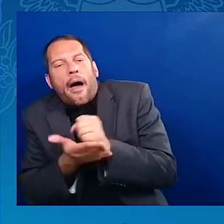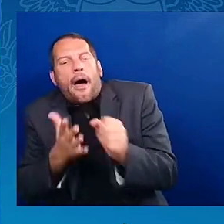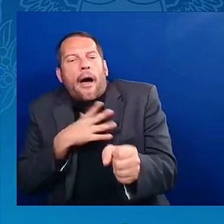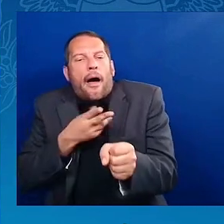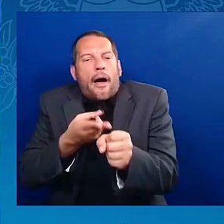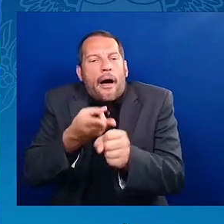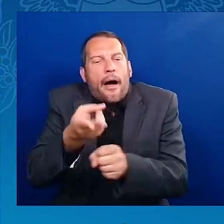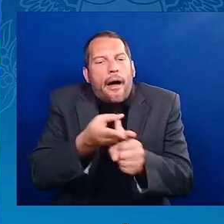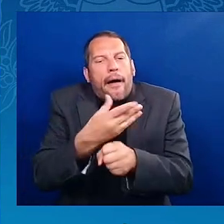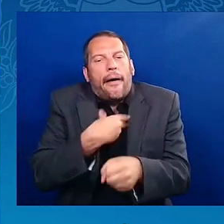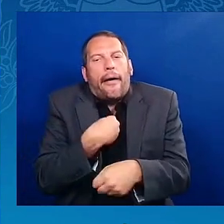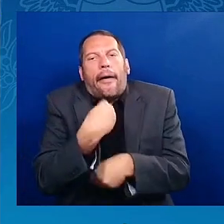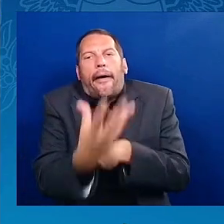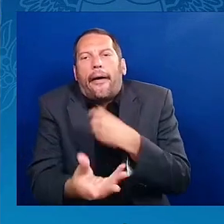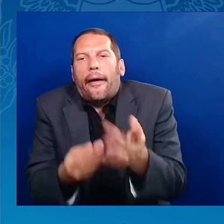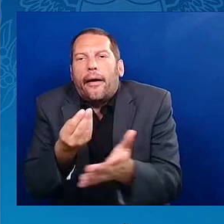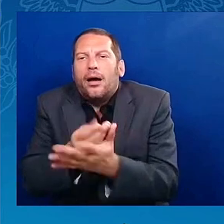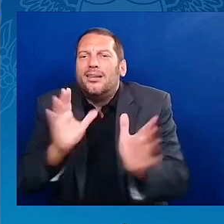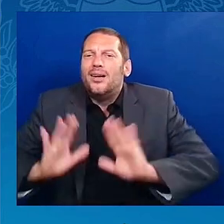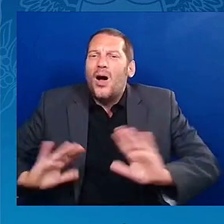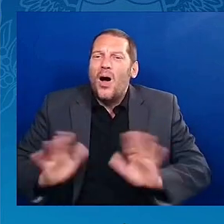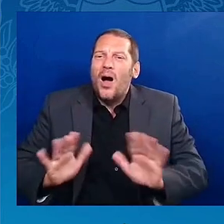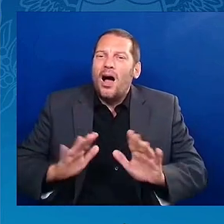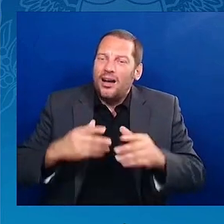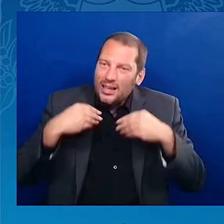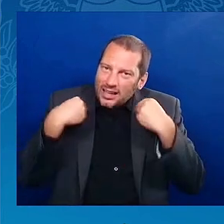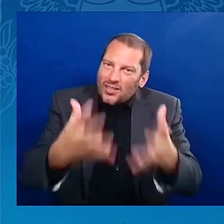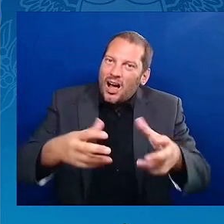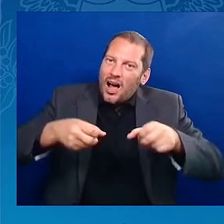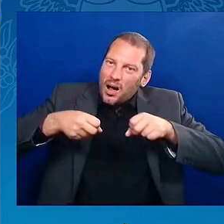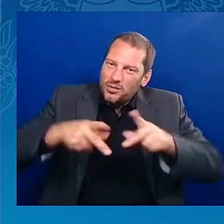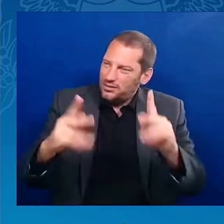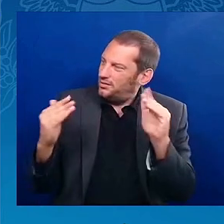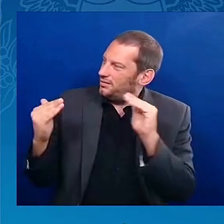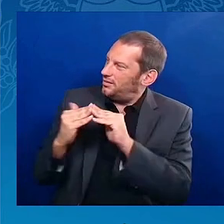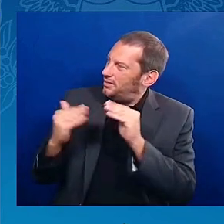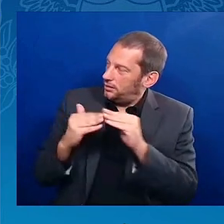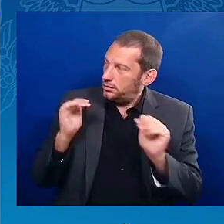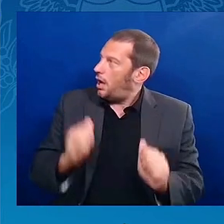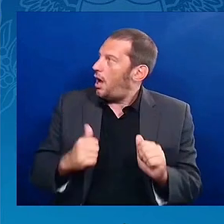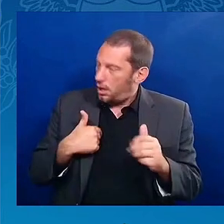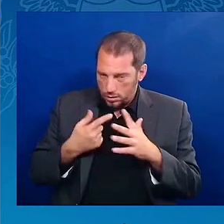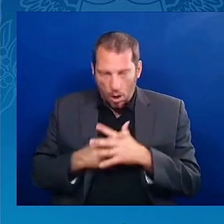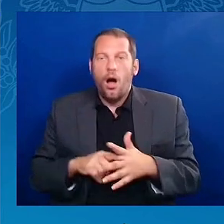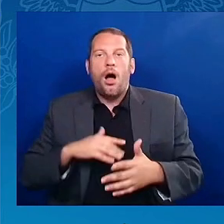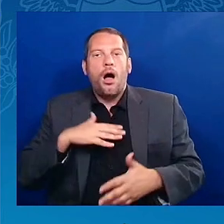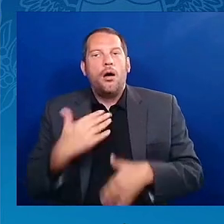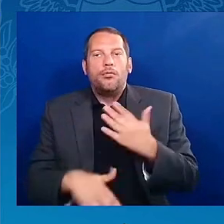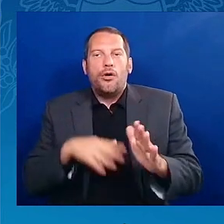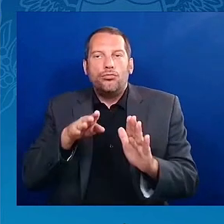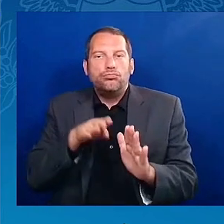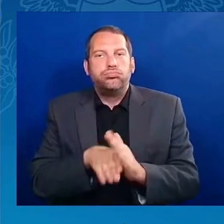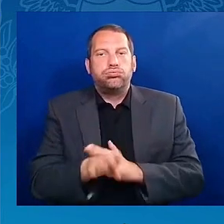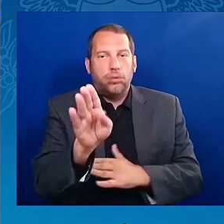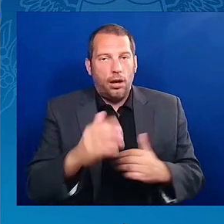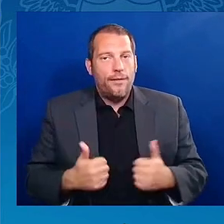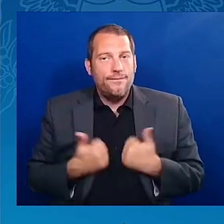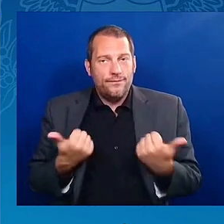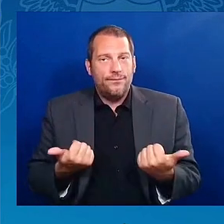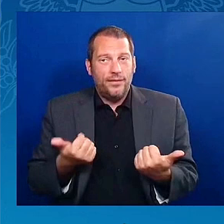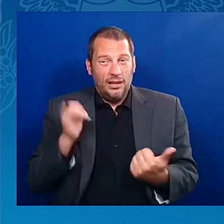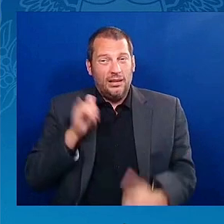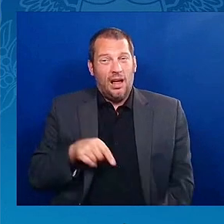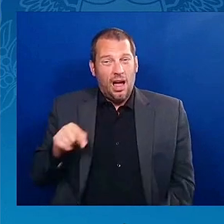good. Medical debt relief. Yeah. Emergency medical debt relief.